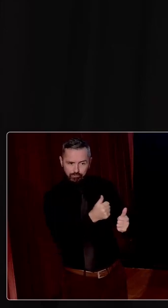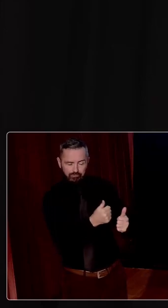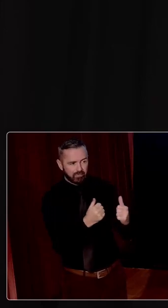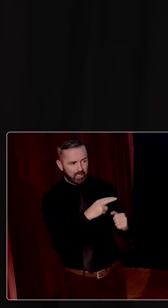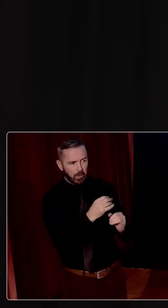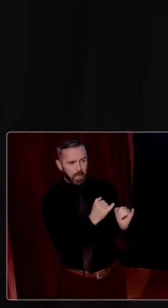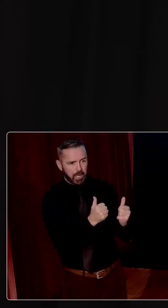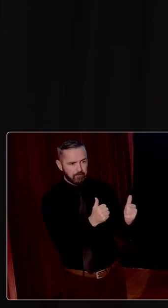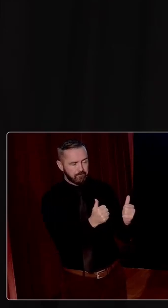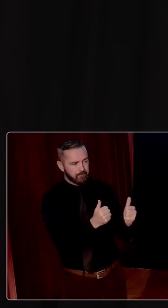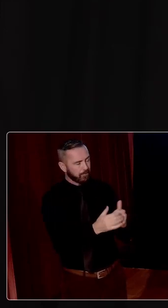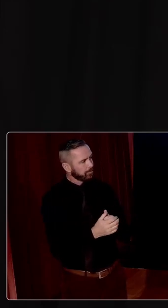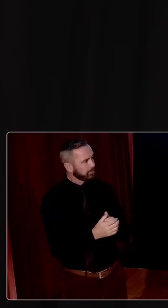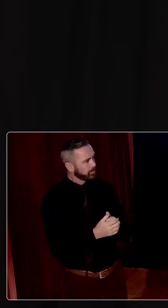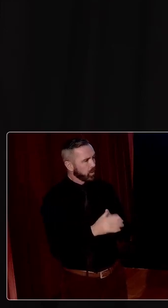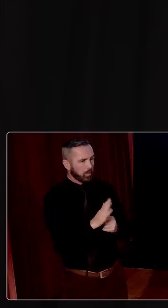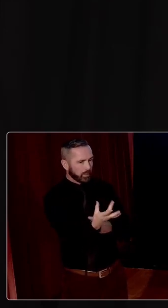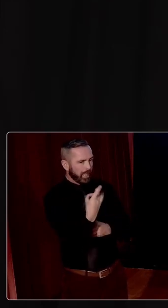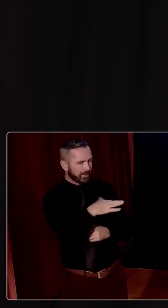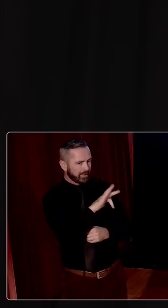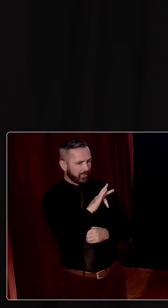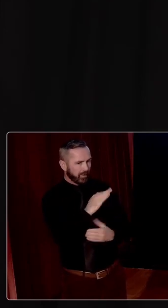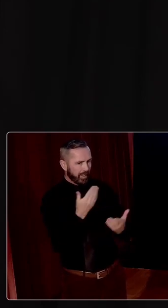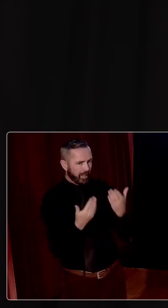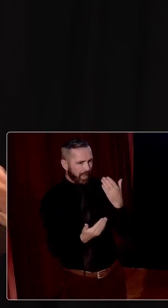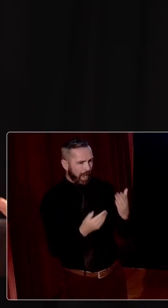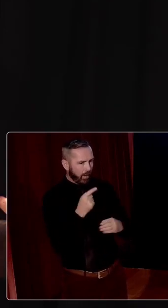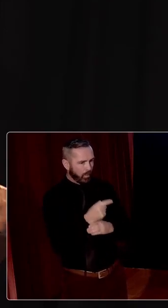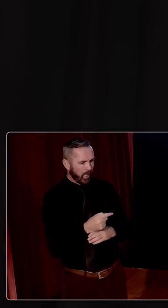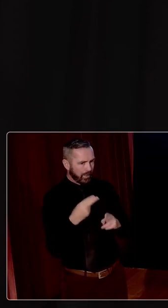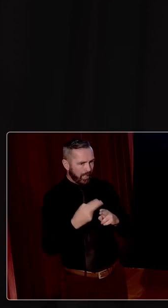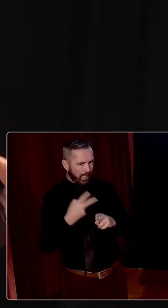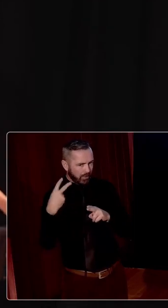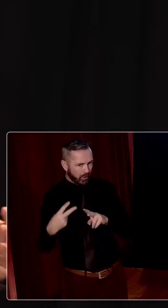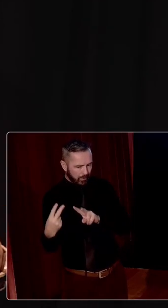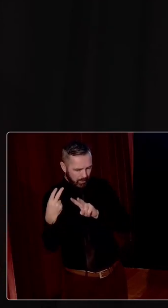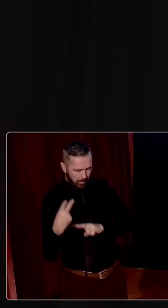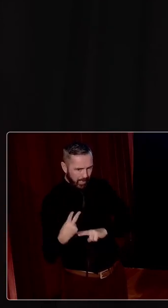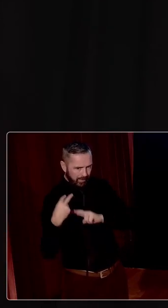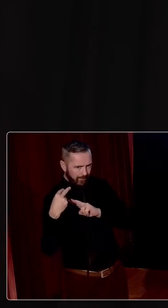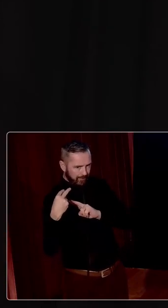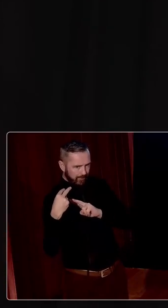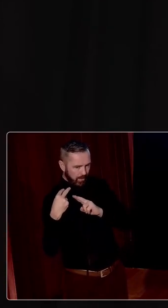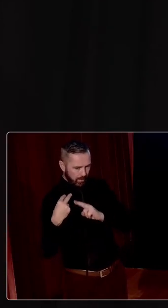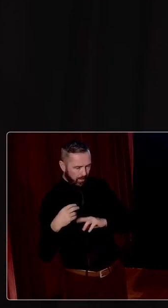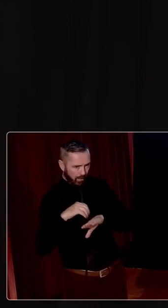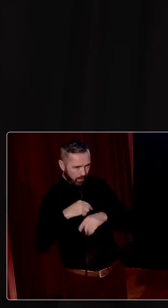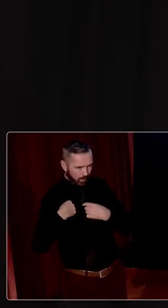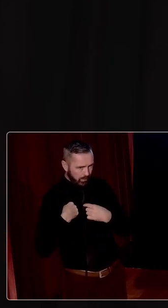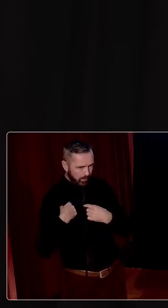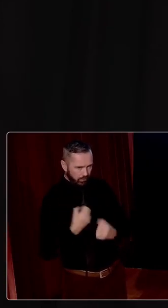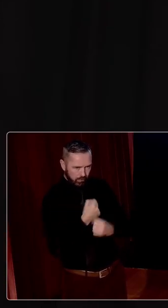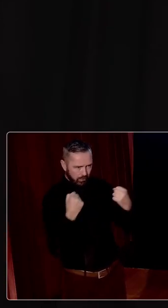good. And so we have to ask ourselves, how is it that that external facing state is very strong